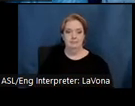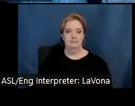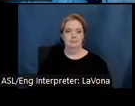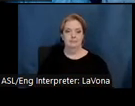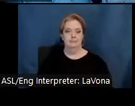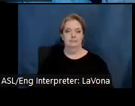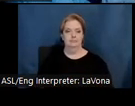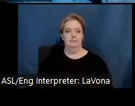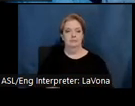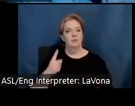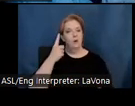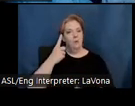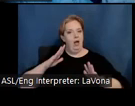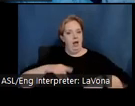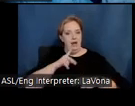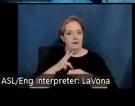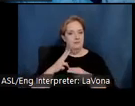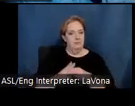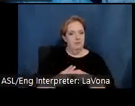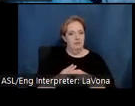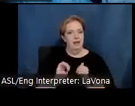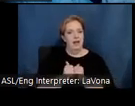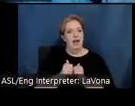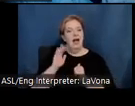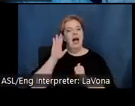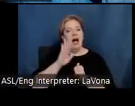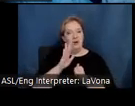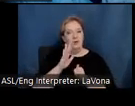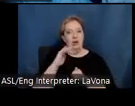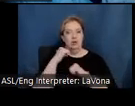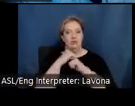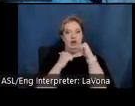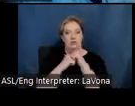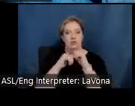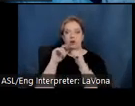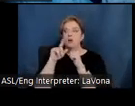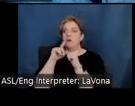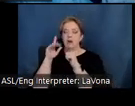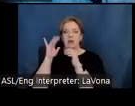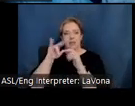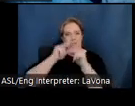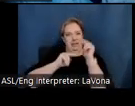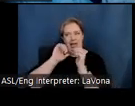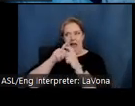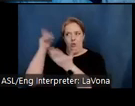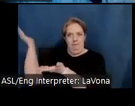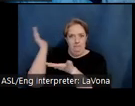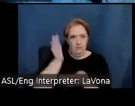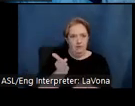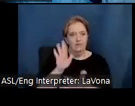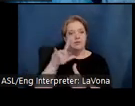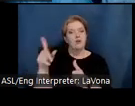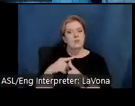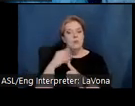One thing we haven't mentioned is how the Malouf's historic structures were actually relocated to the present site. The original Malouf home and workshop,